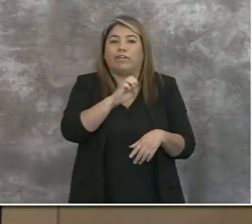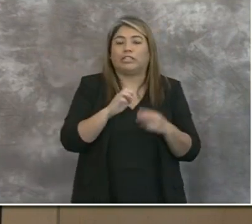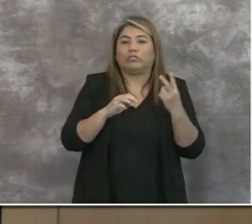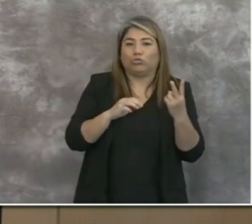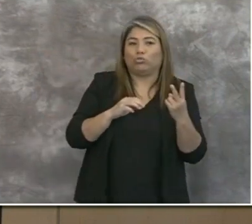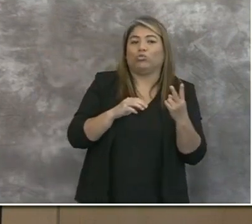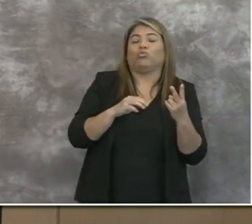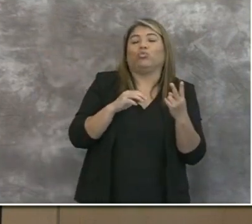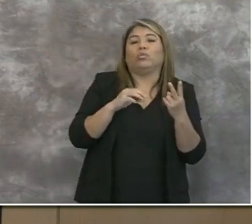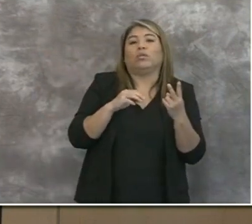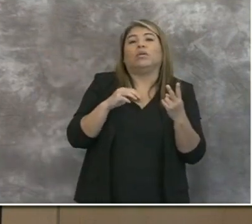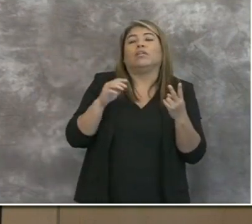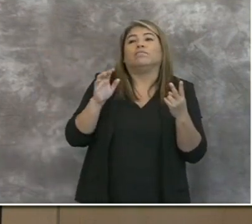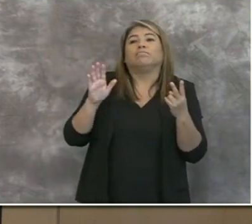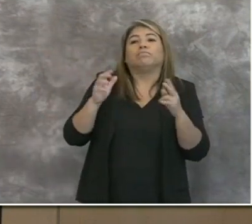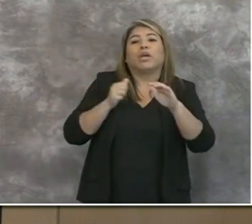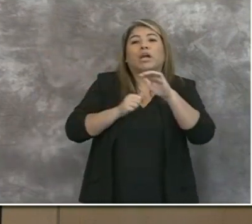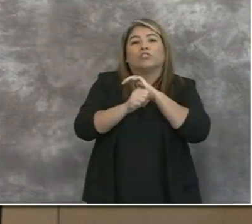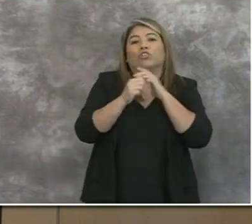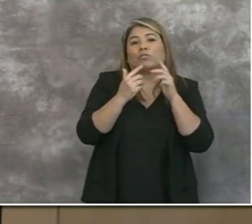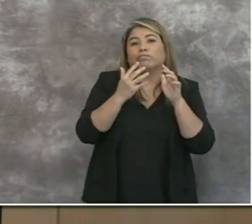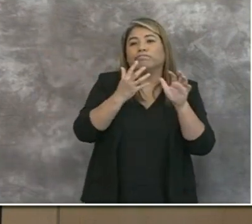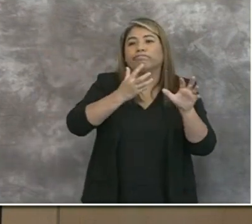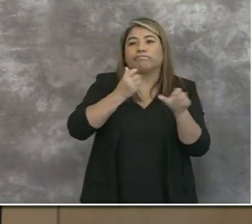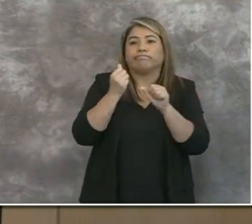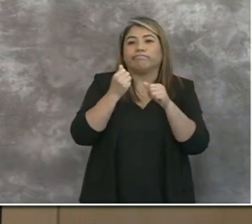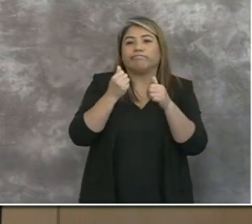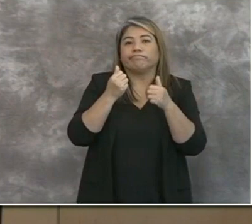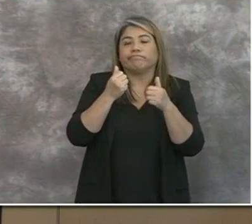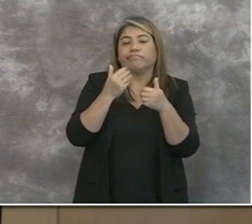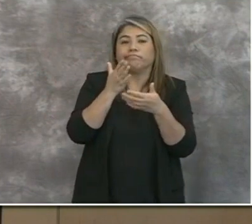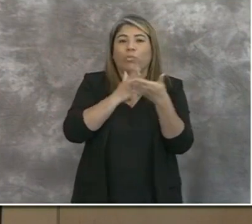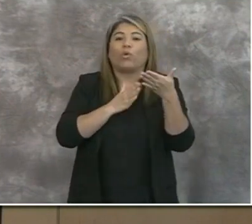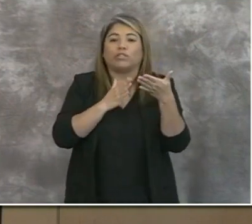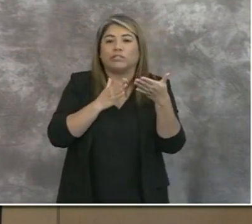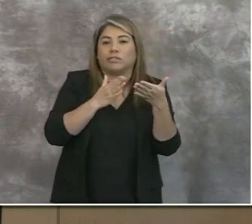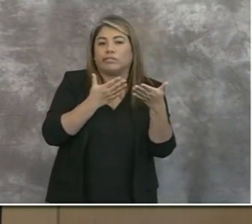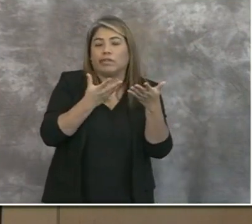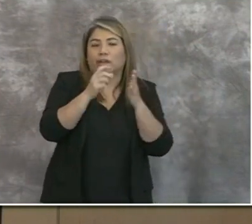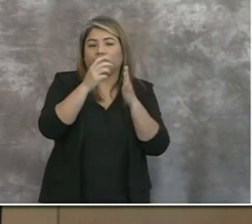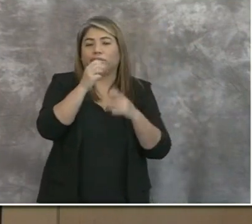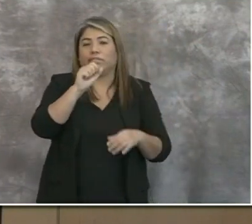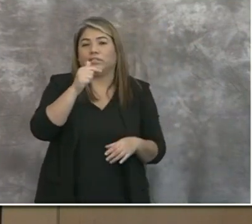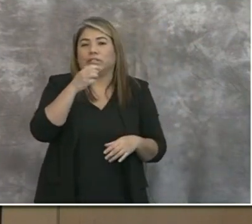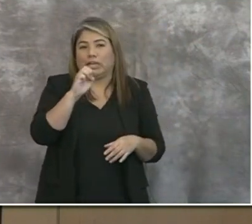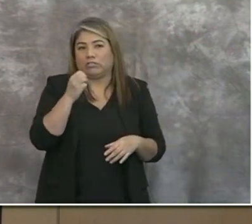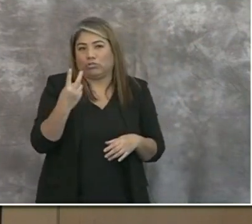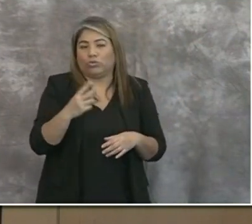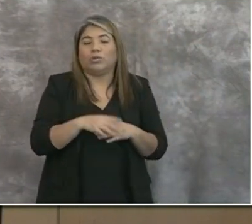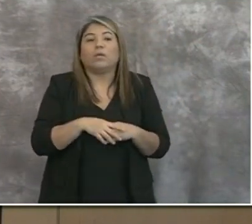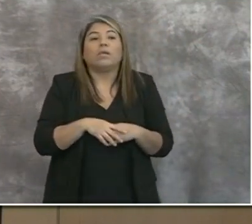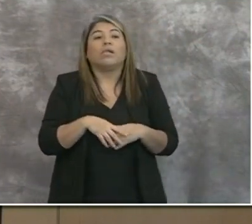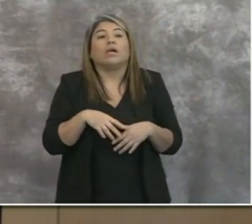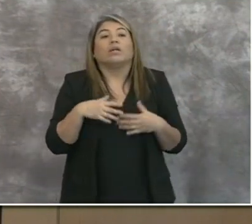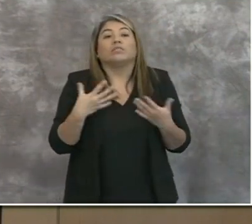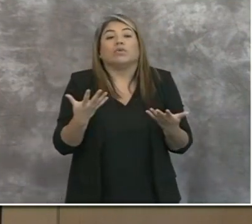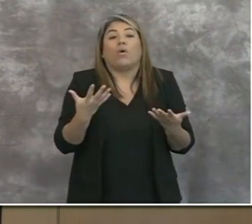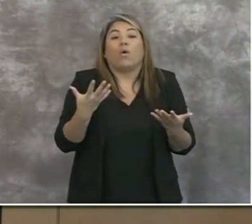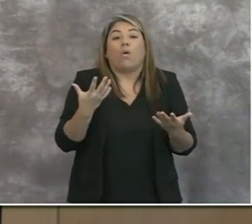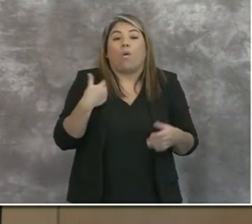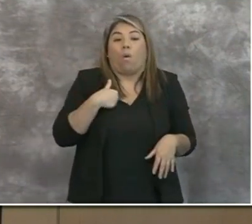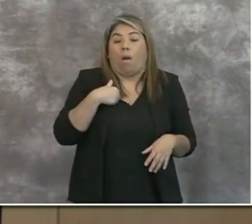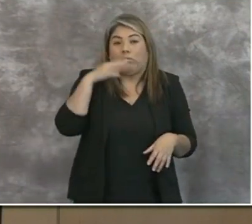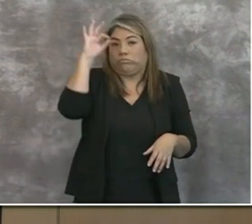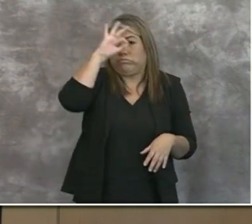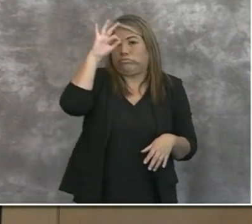accelerated portion of Stage 2. So as I'm not aware